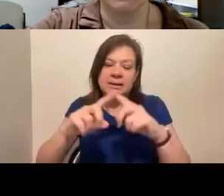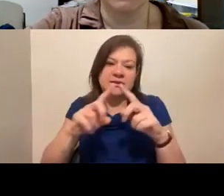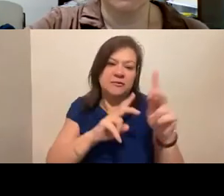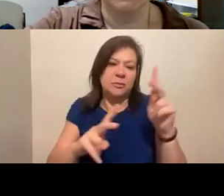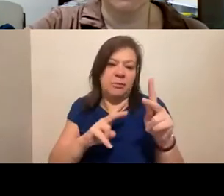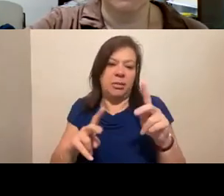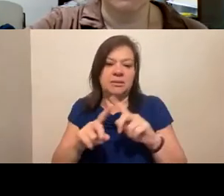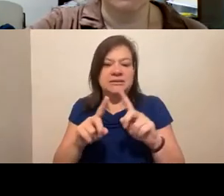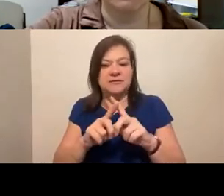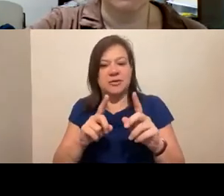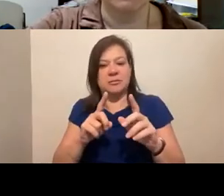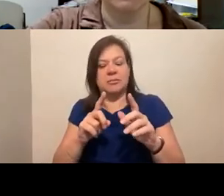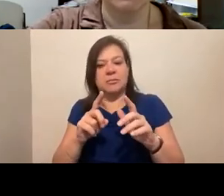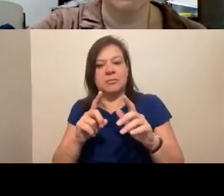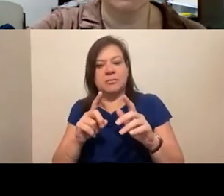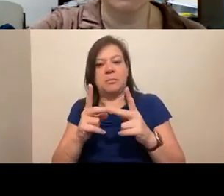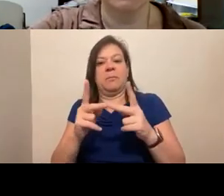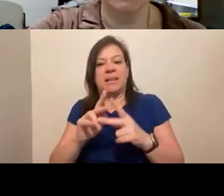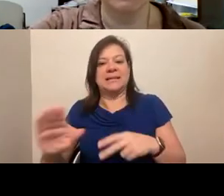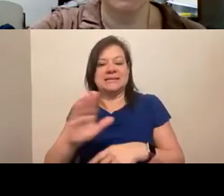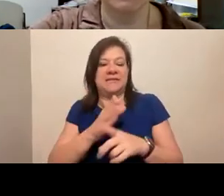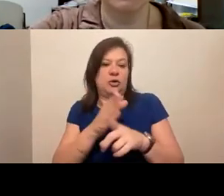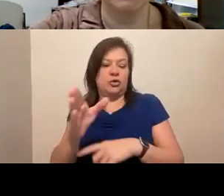career with different perspectives.